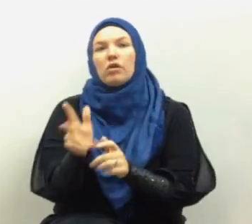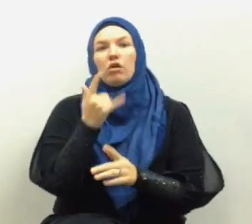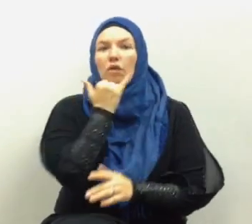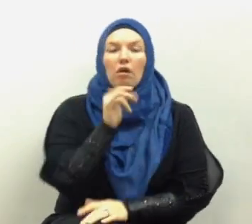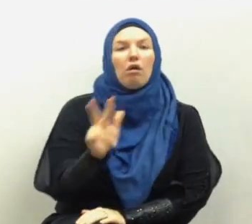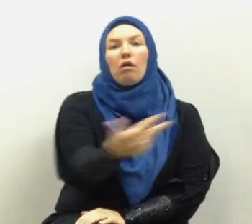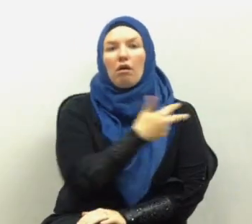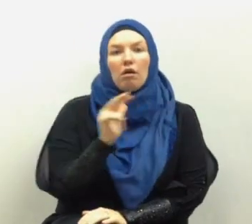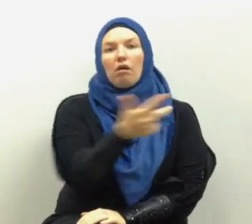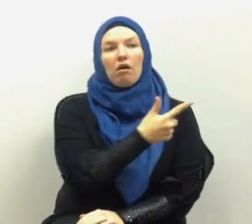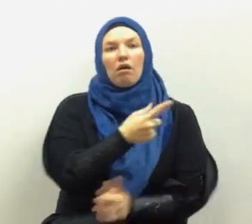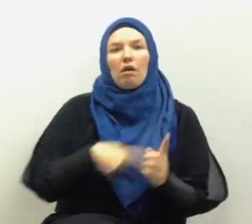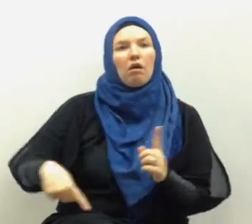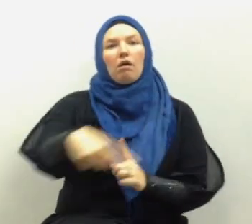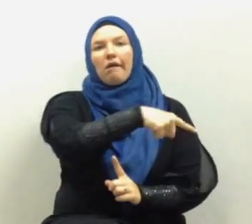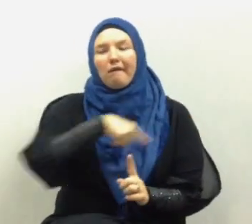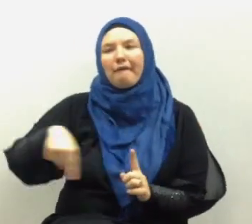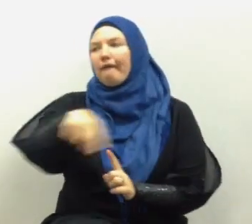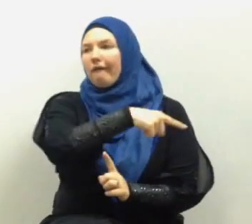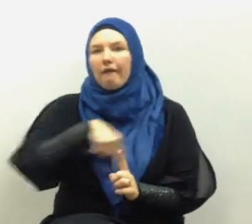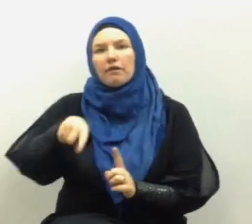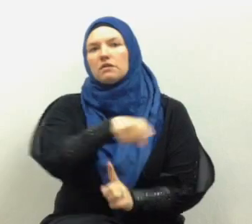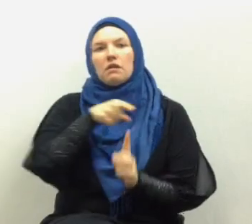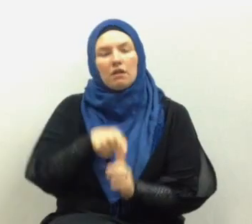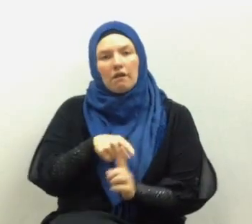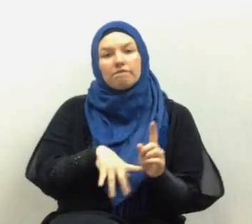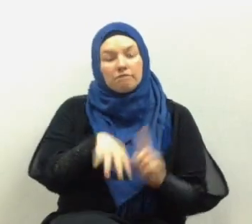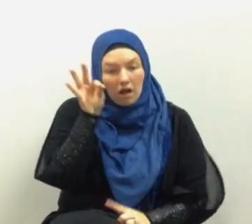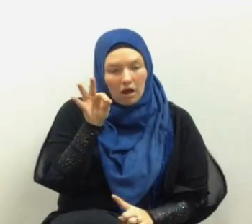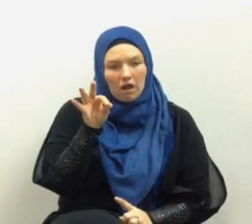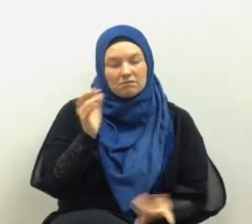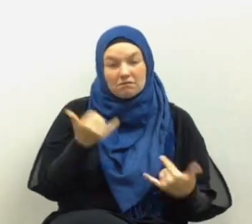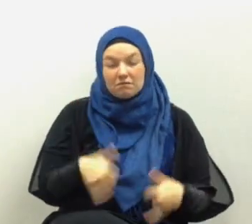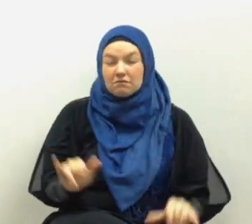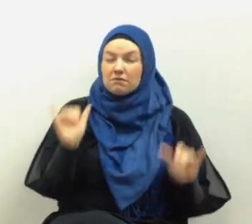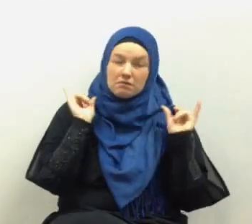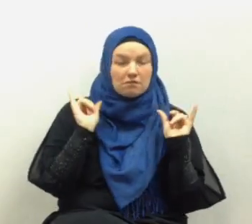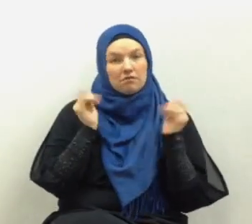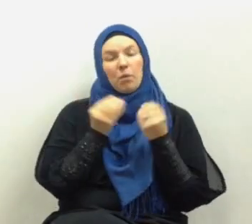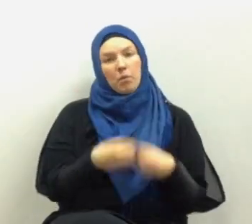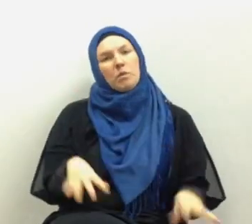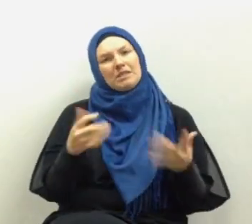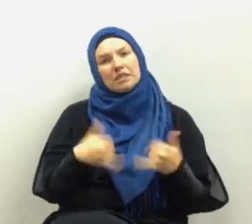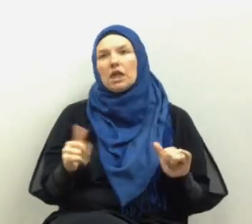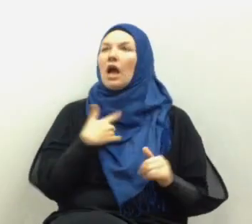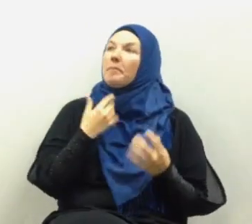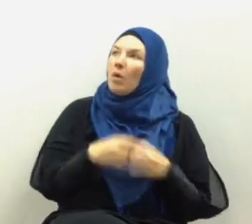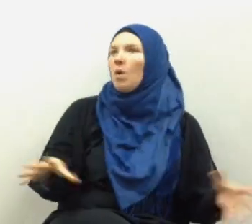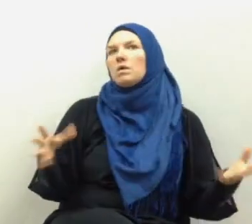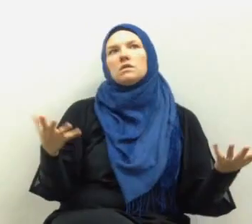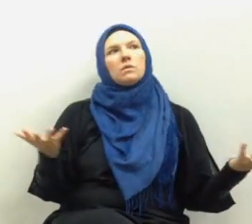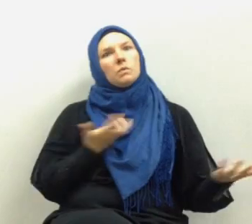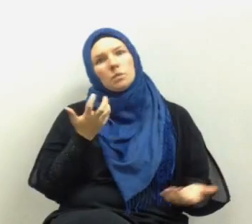the wrong u-turns and keeps coming back to the same point and discovering that he is lost so he keeps